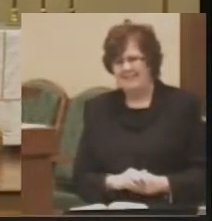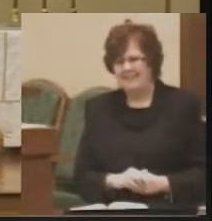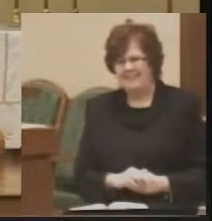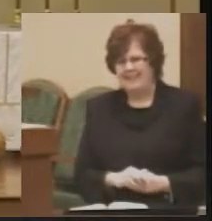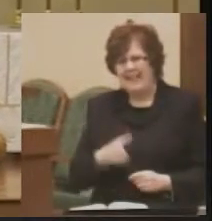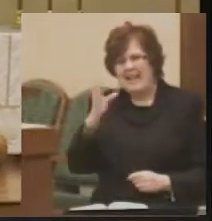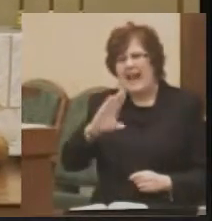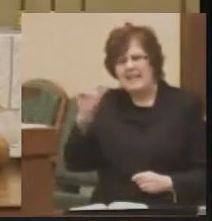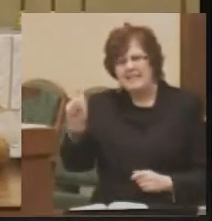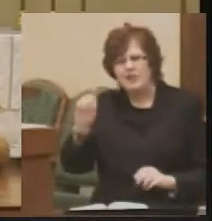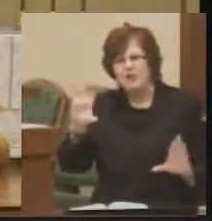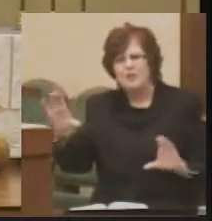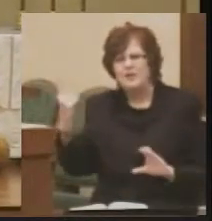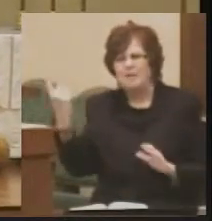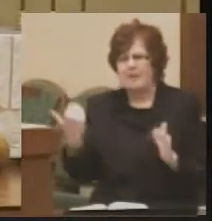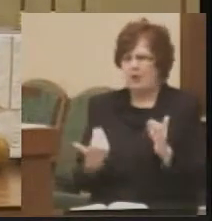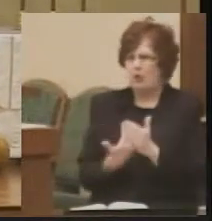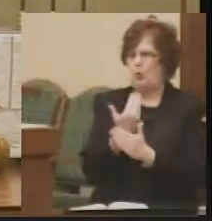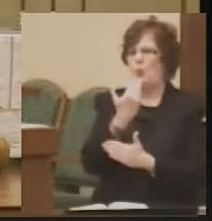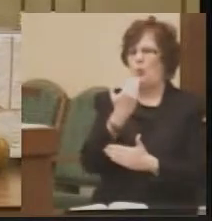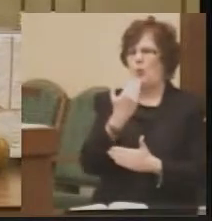God needed to do something new.